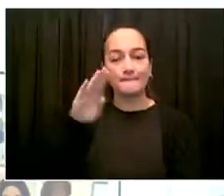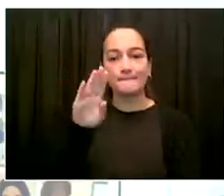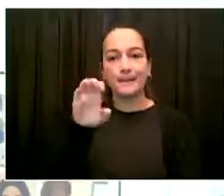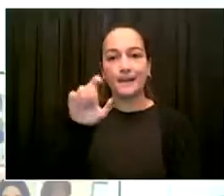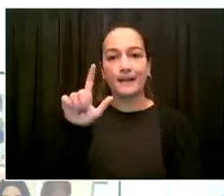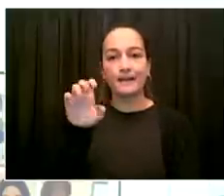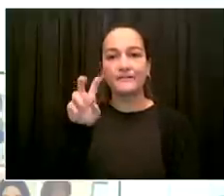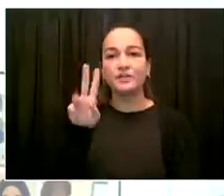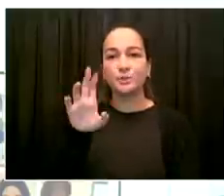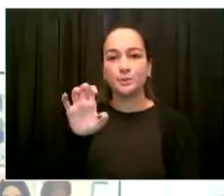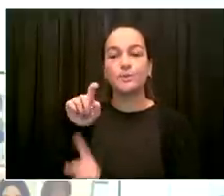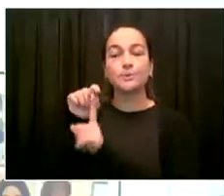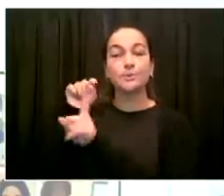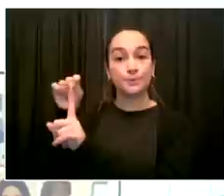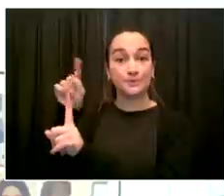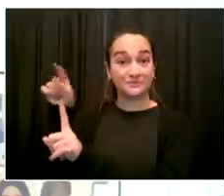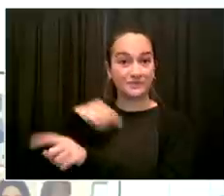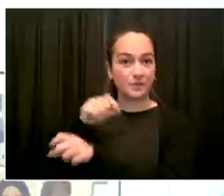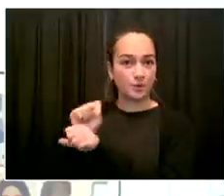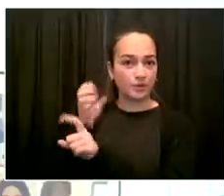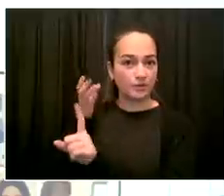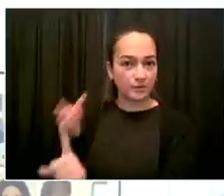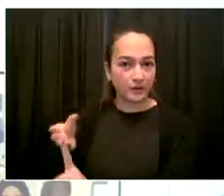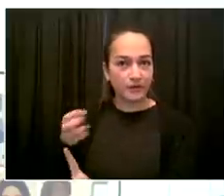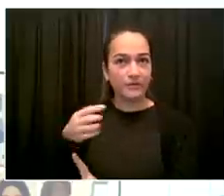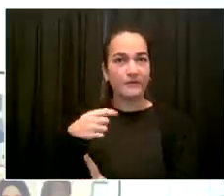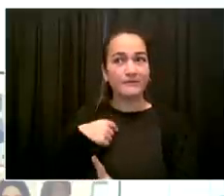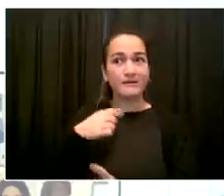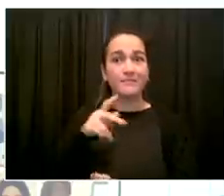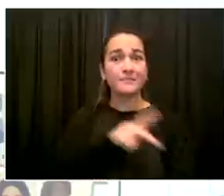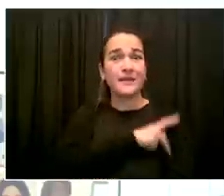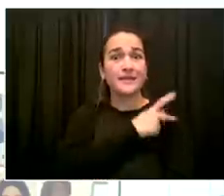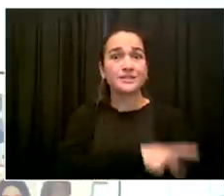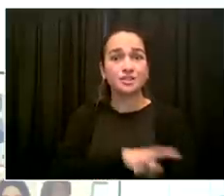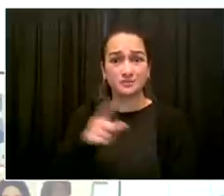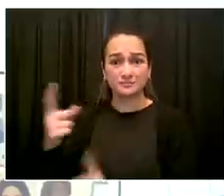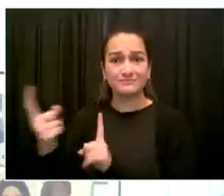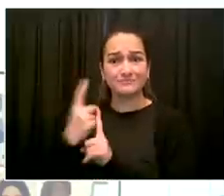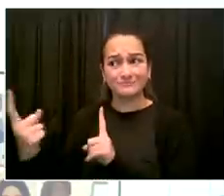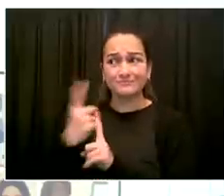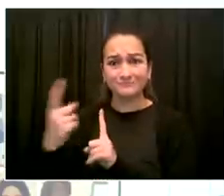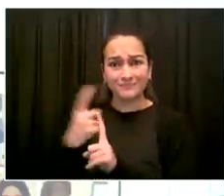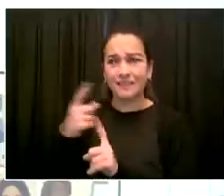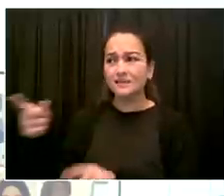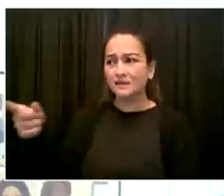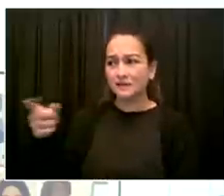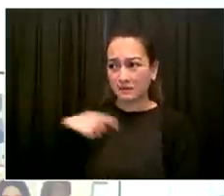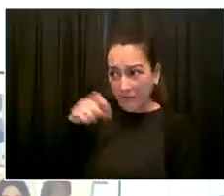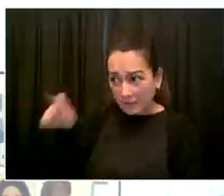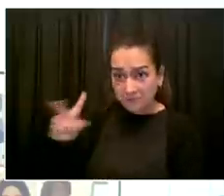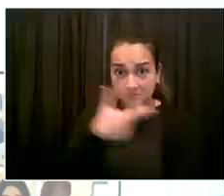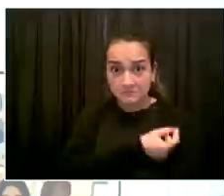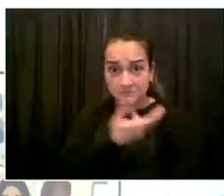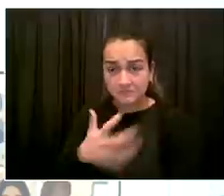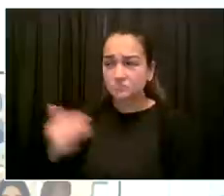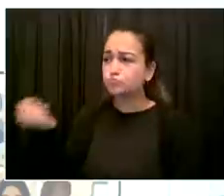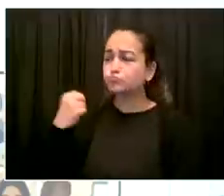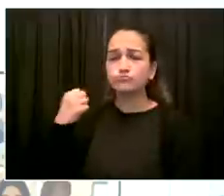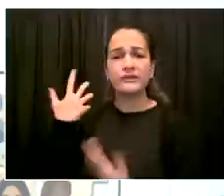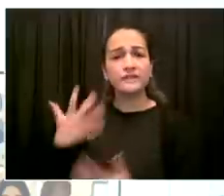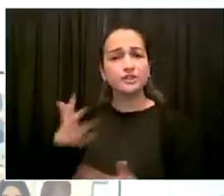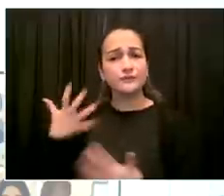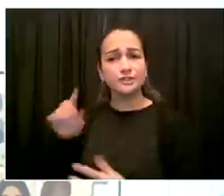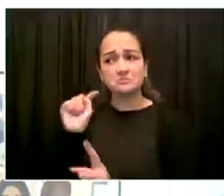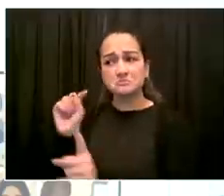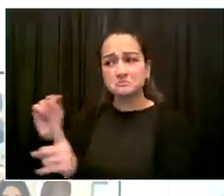there are so many people who have been taking care of patients over the last two years who want to feel safe in the environments